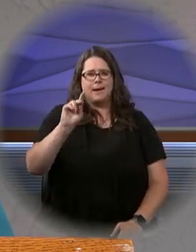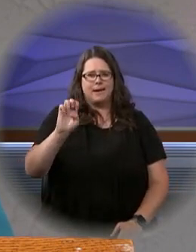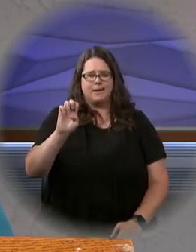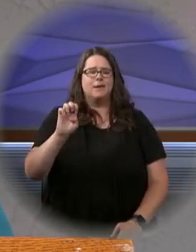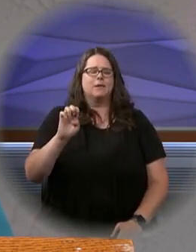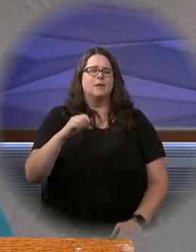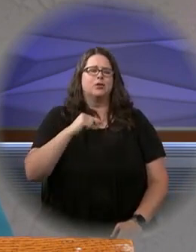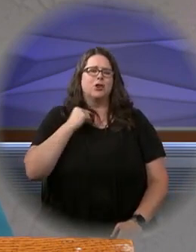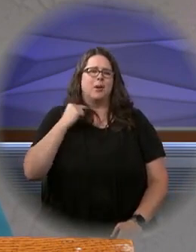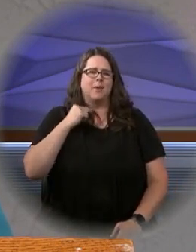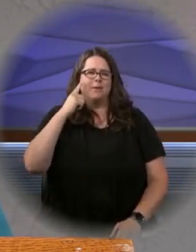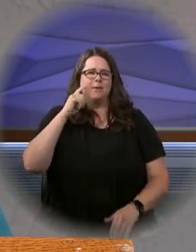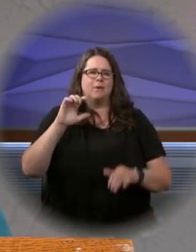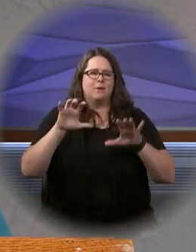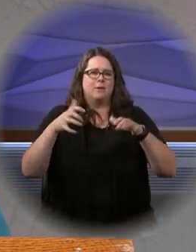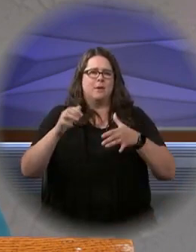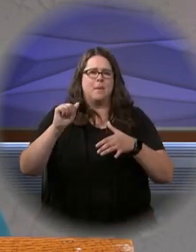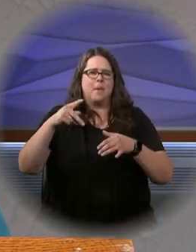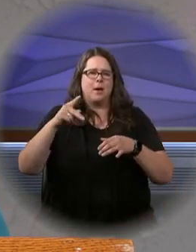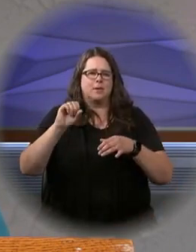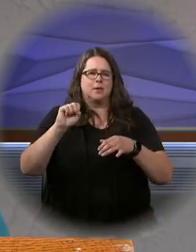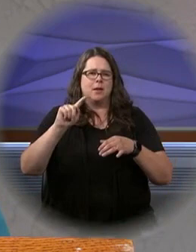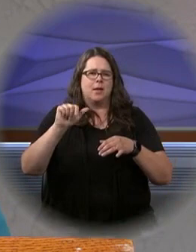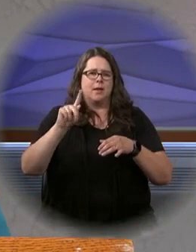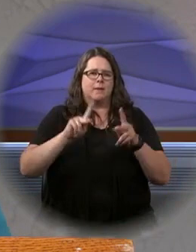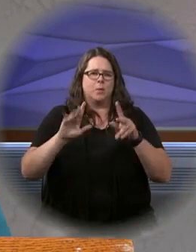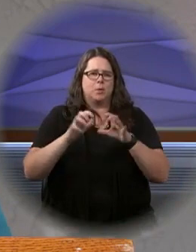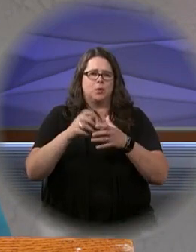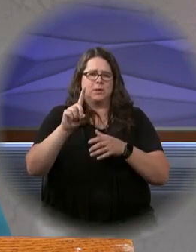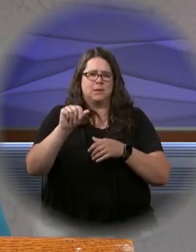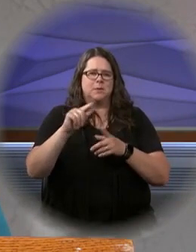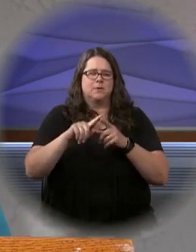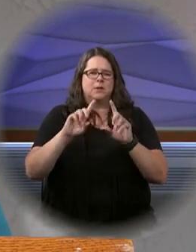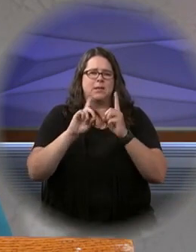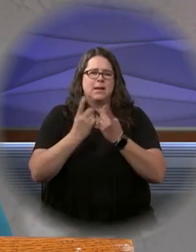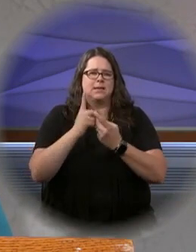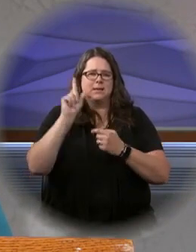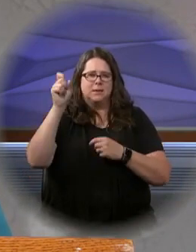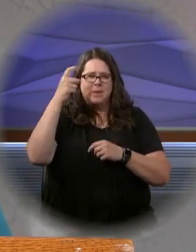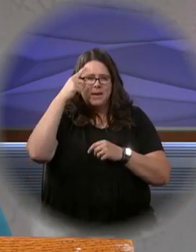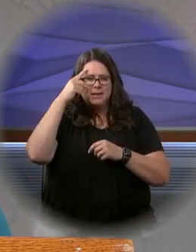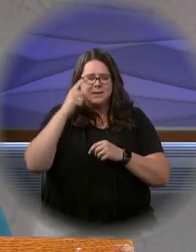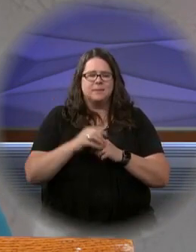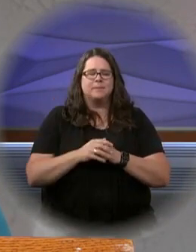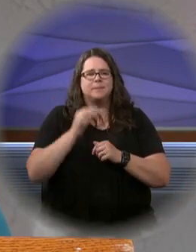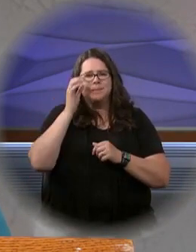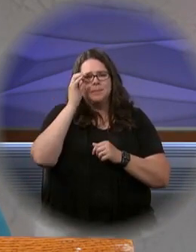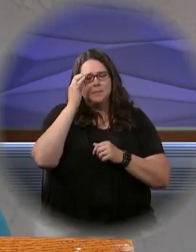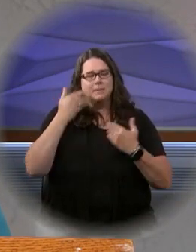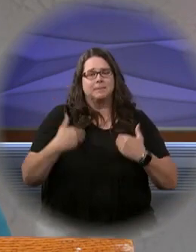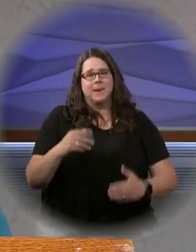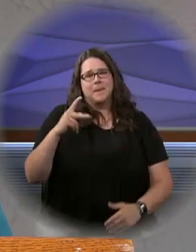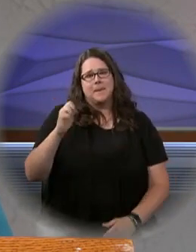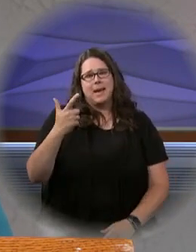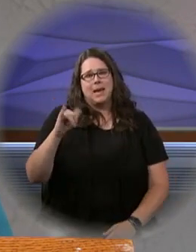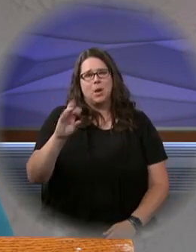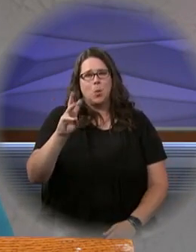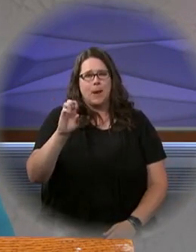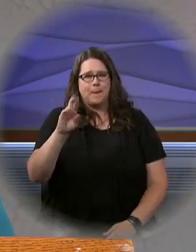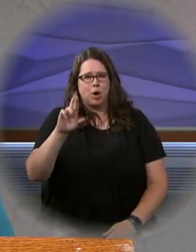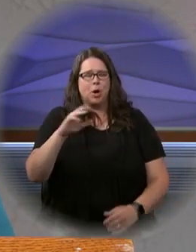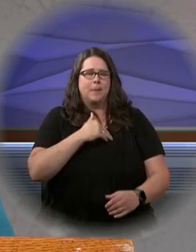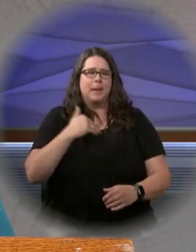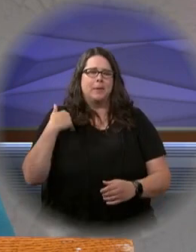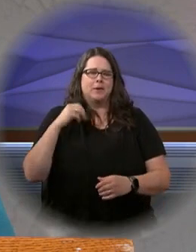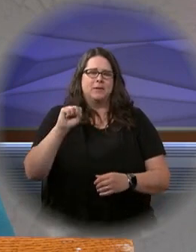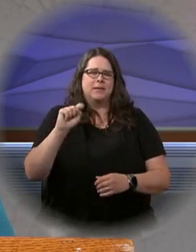chaplain of the Apostolate for Persons with Disabilities of the Diocese of Madison. I'm Peggy Weber. I'm a member